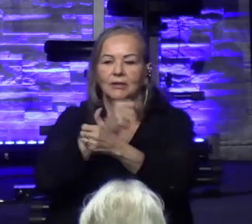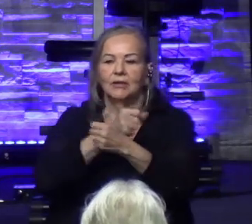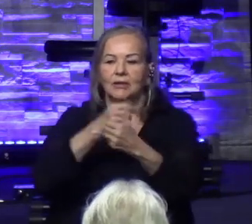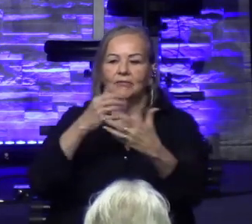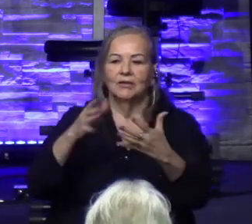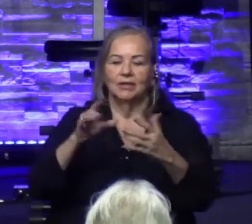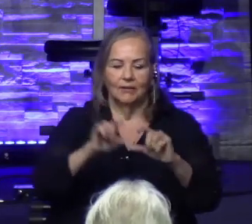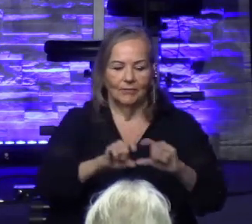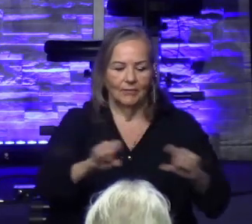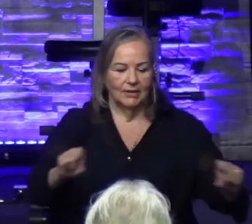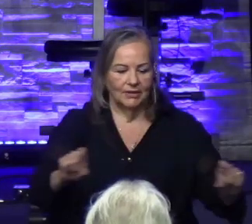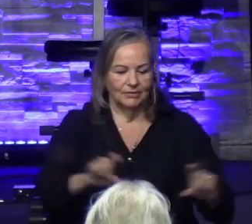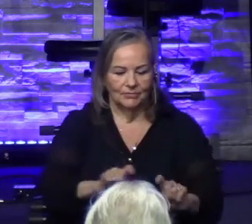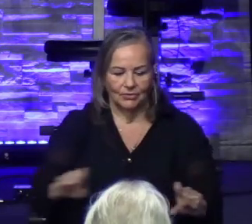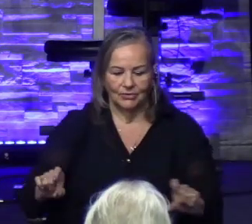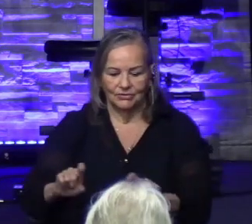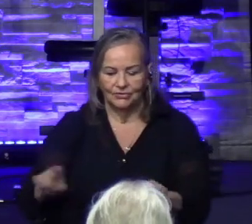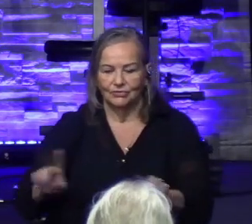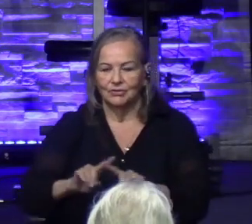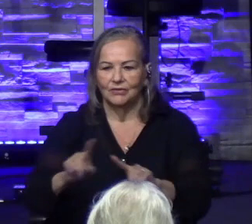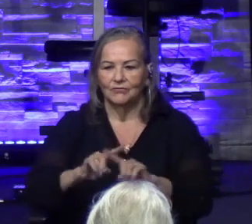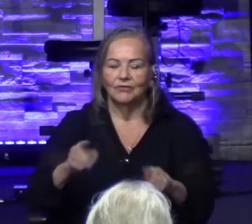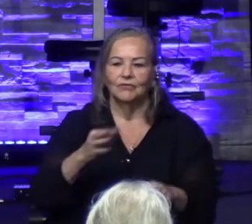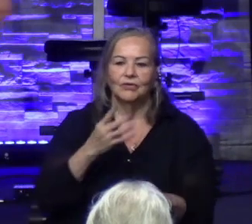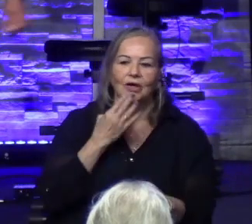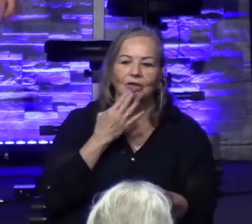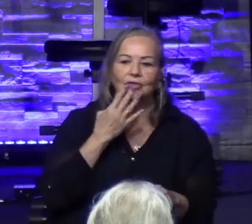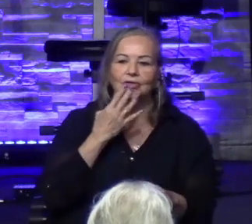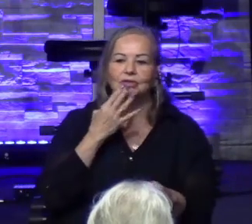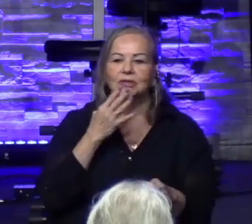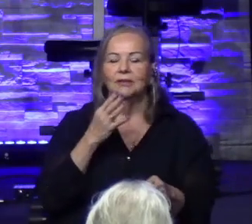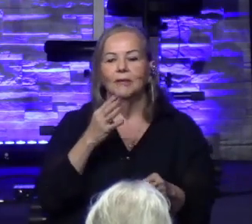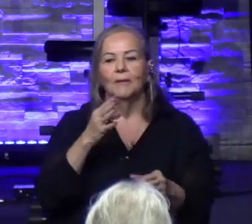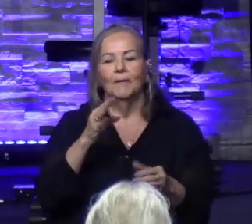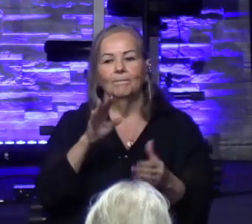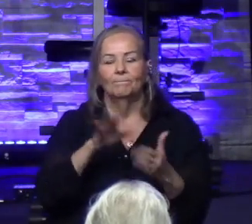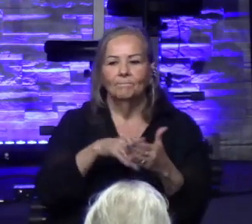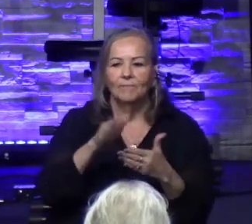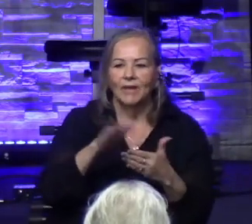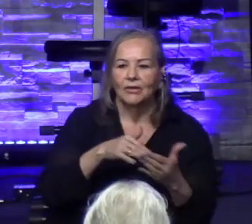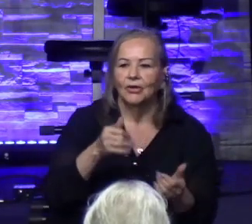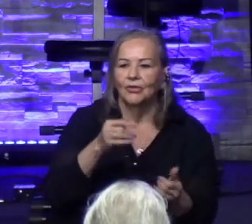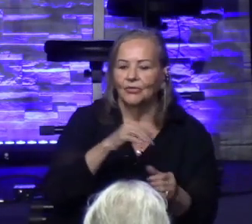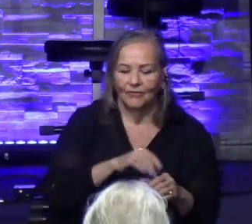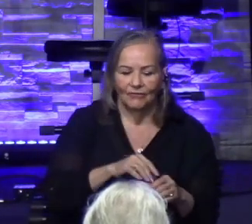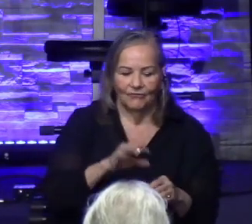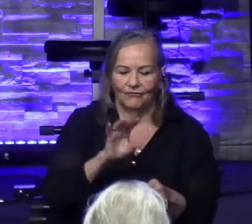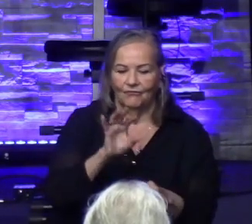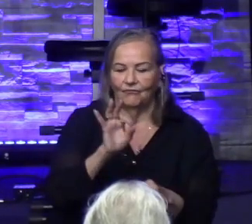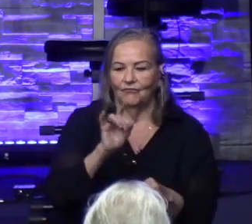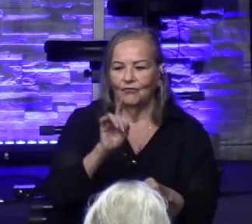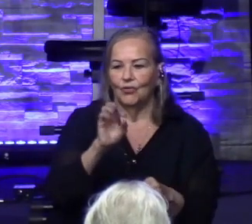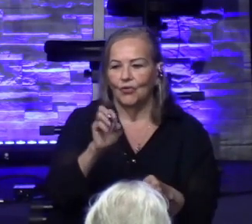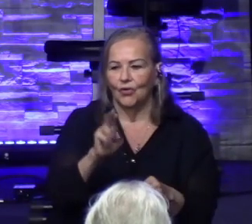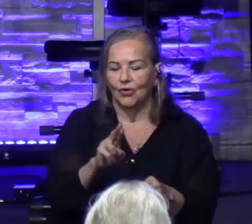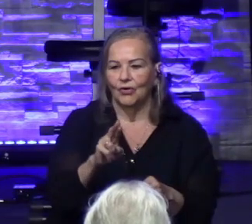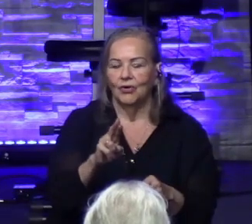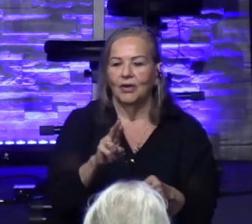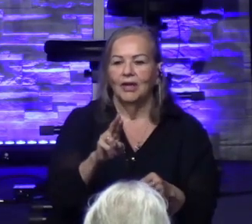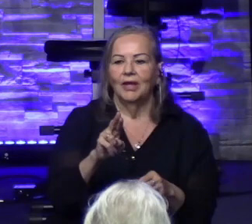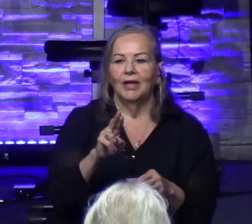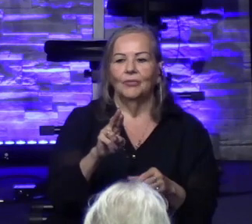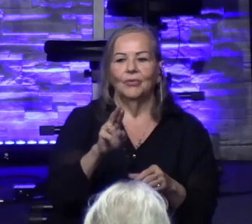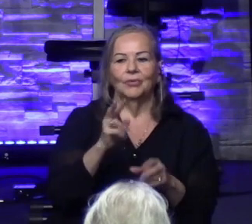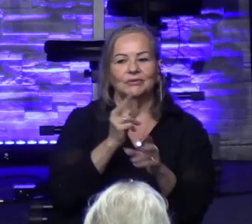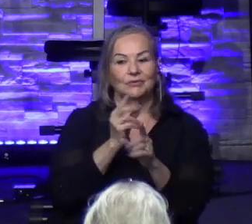And there's different colors on the baseboards and there's paint on the floor. Because we knew we were going to replace the floor, we weren't too careful with covering it.